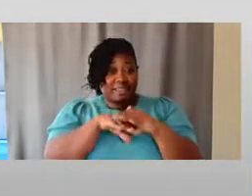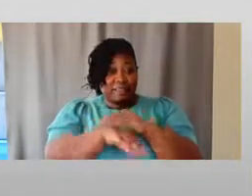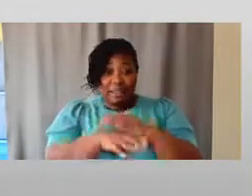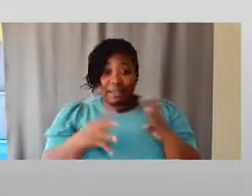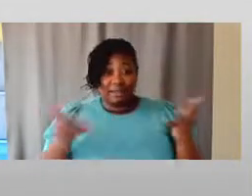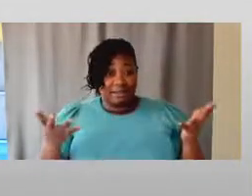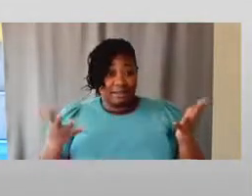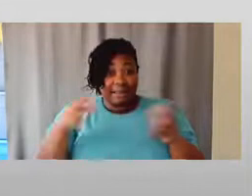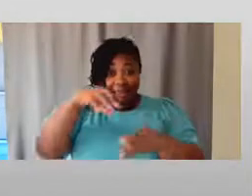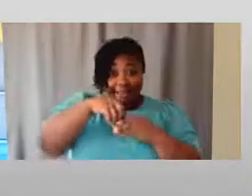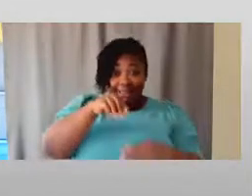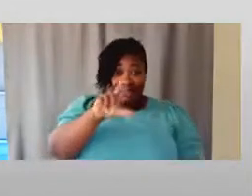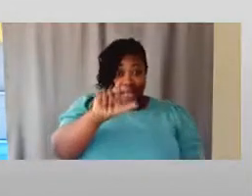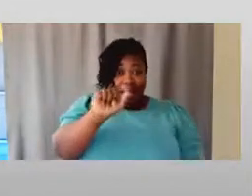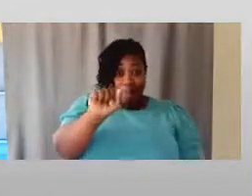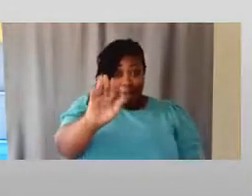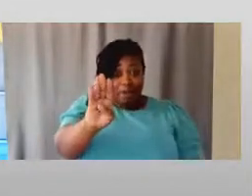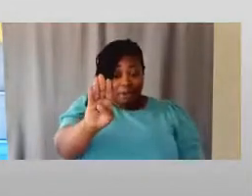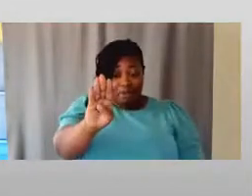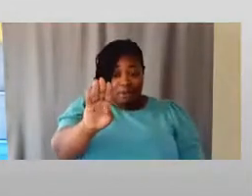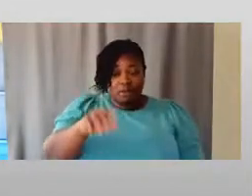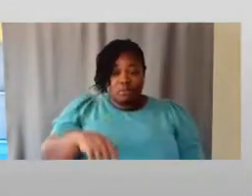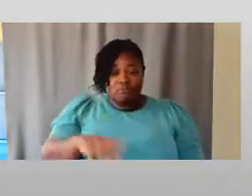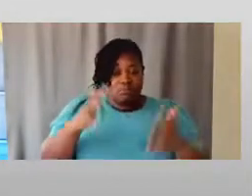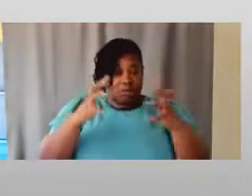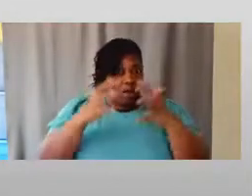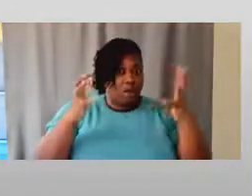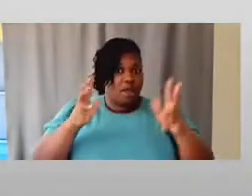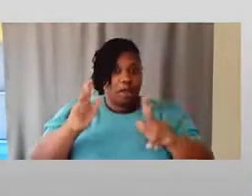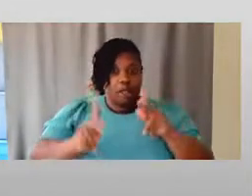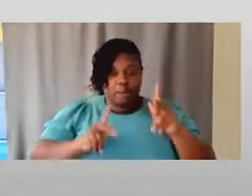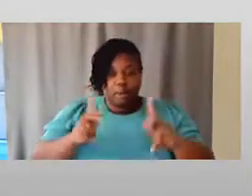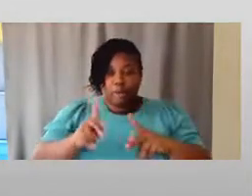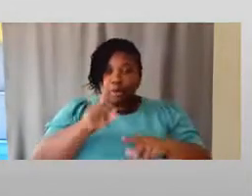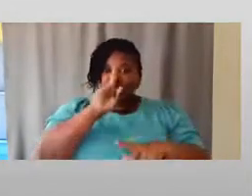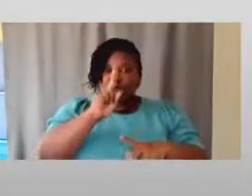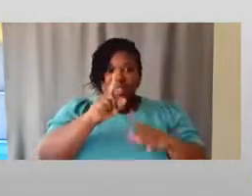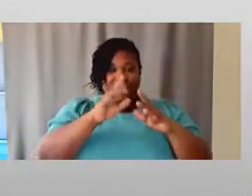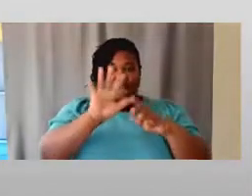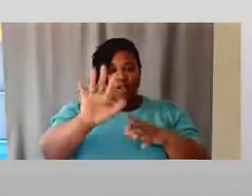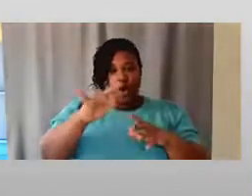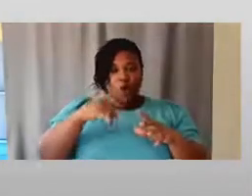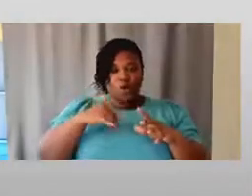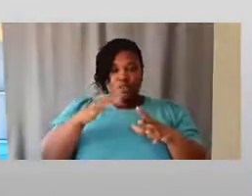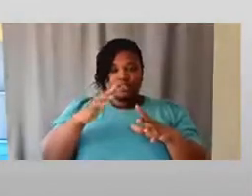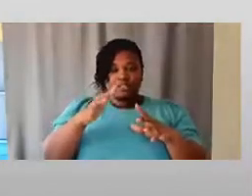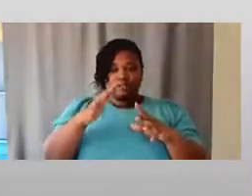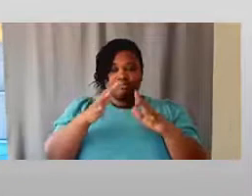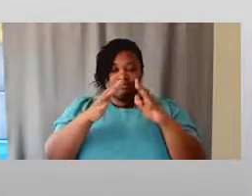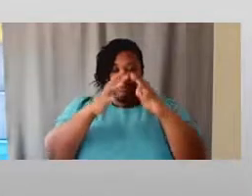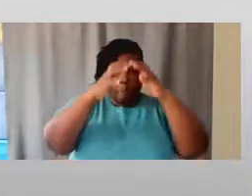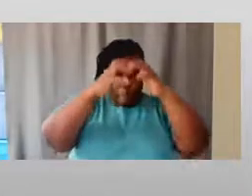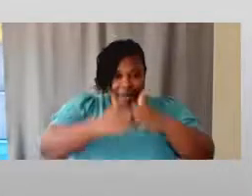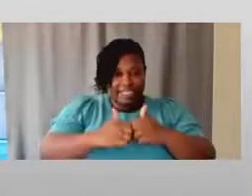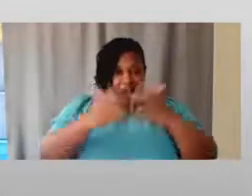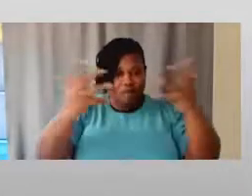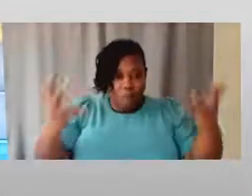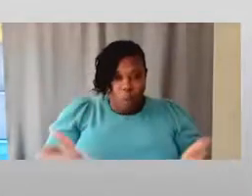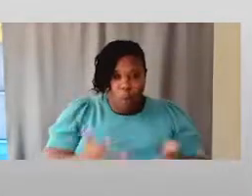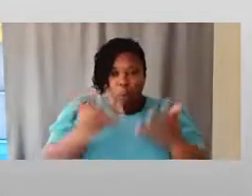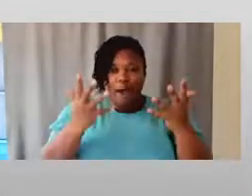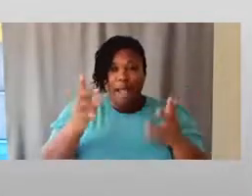like, in the lab. A lot of people, and breaking down preconceived notions of what a scientist should